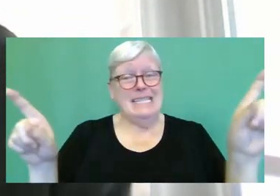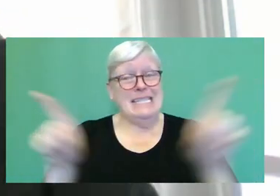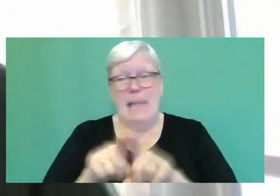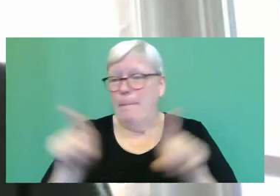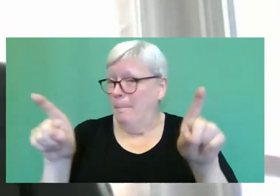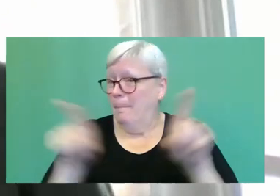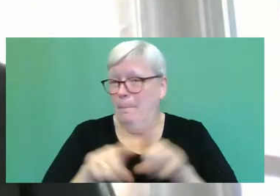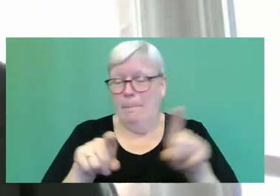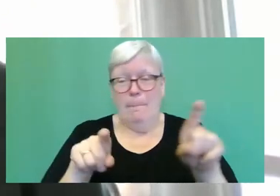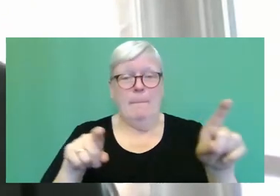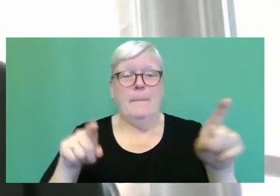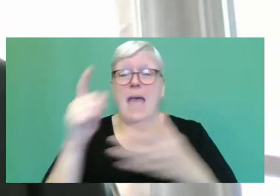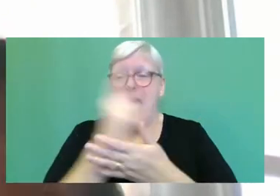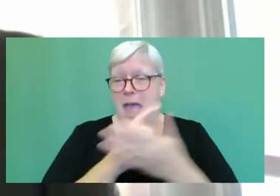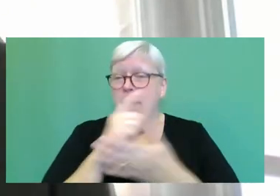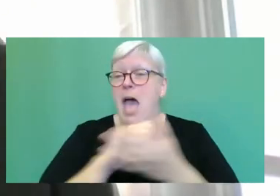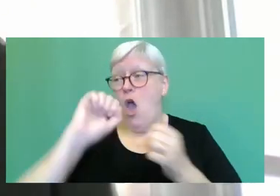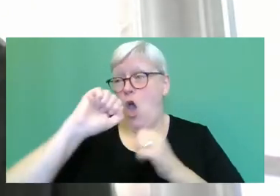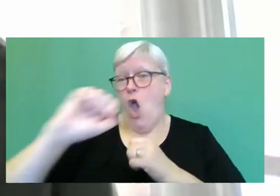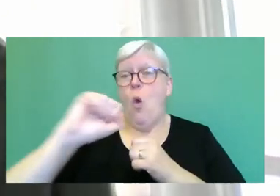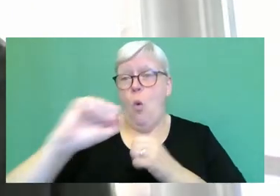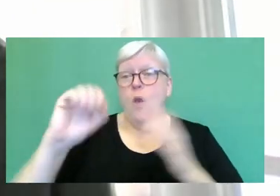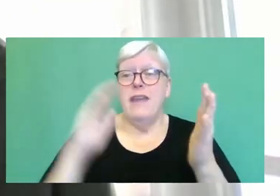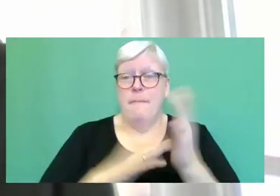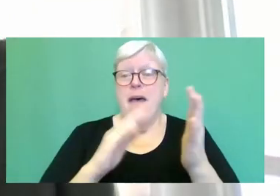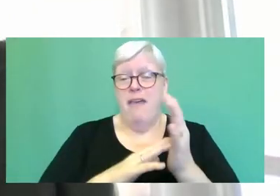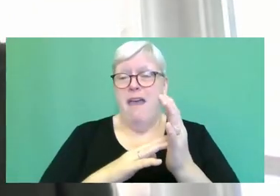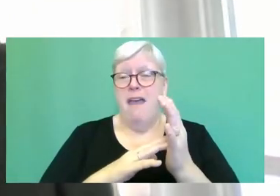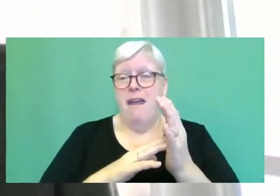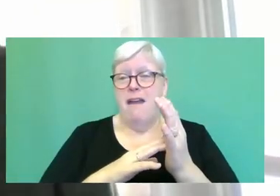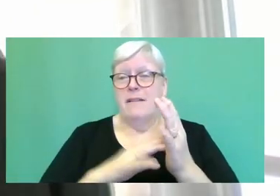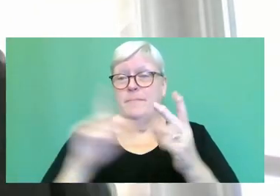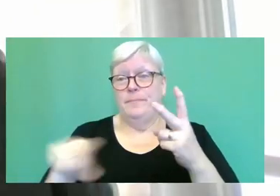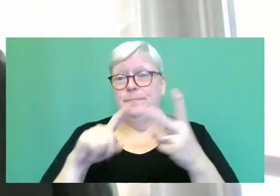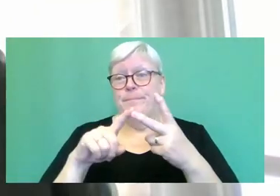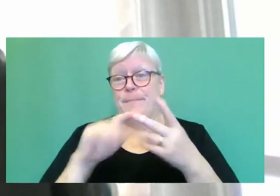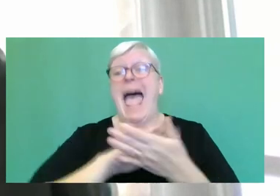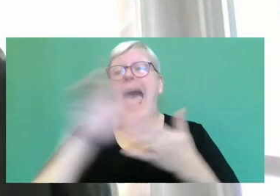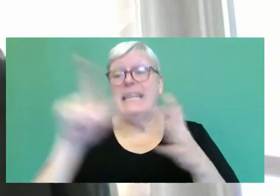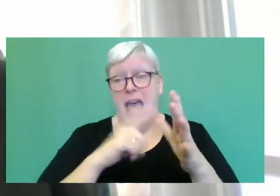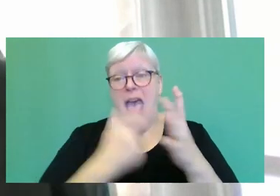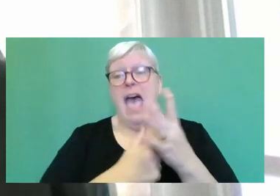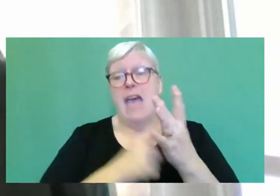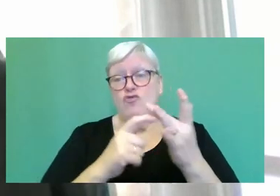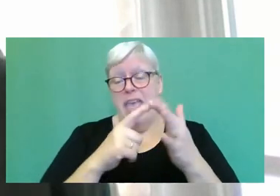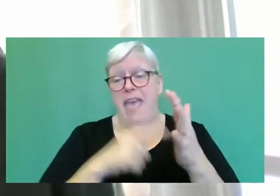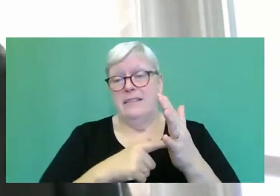including about her own mother, and including about Harriet. So I think, you know, I think